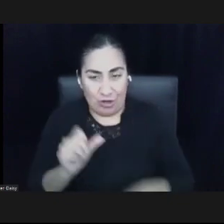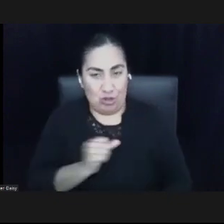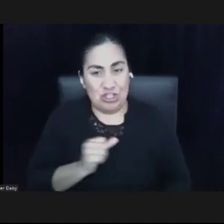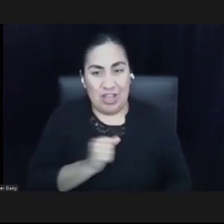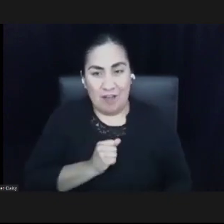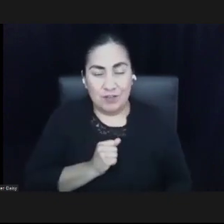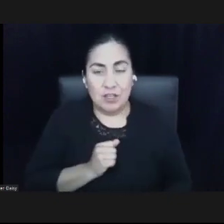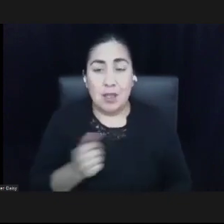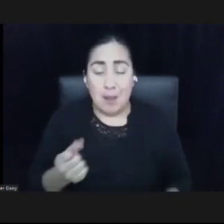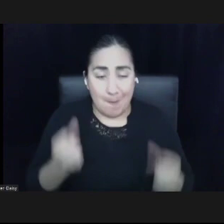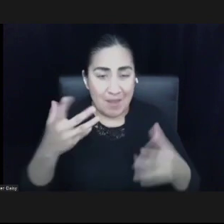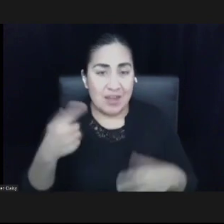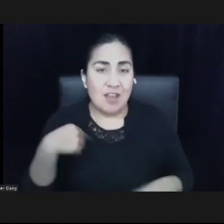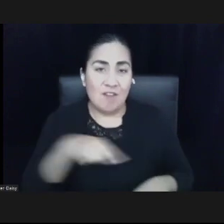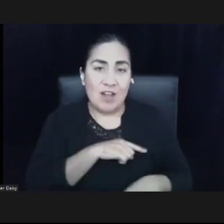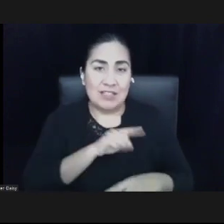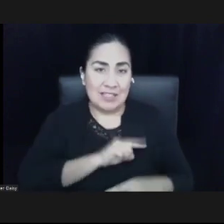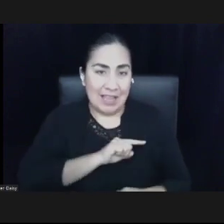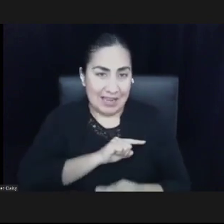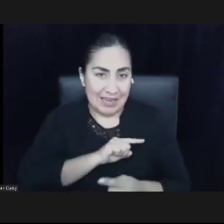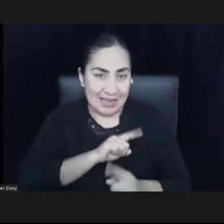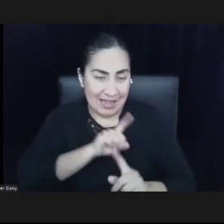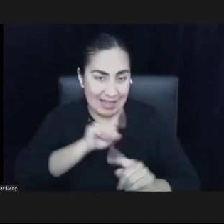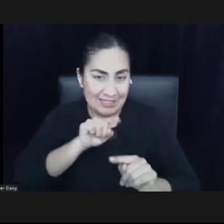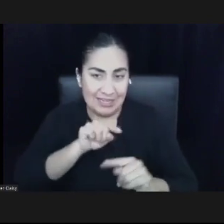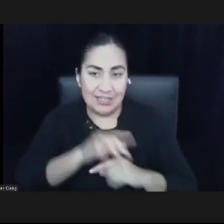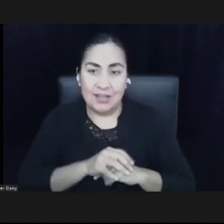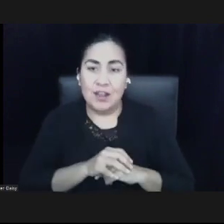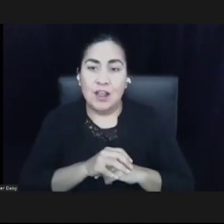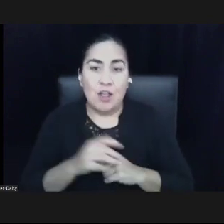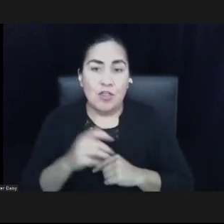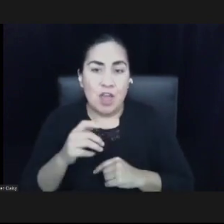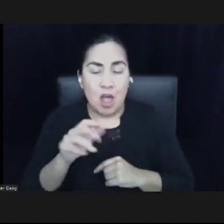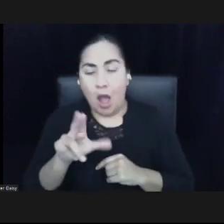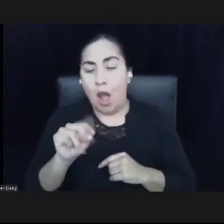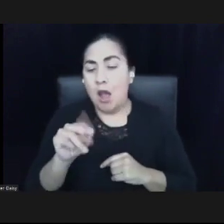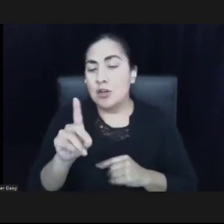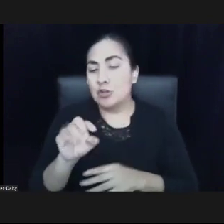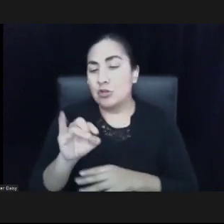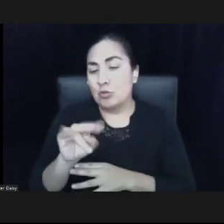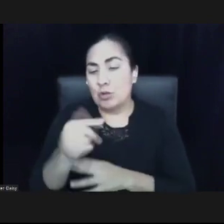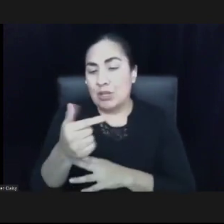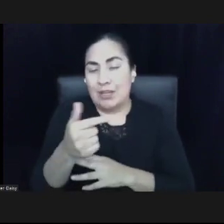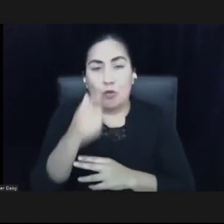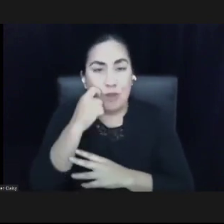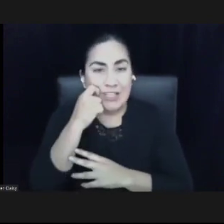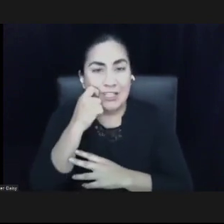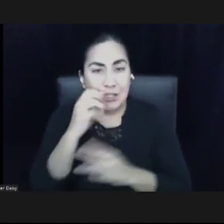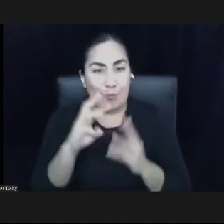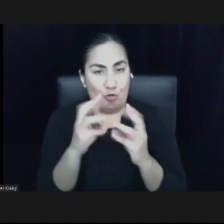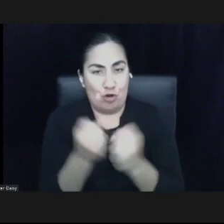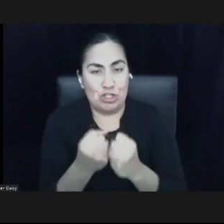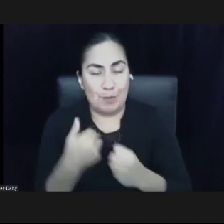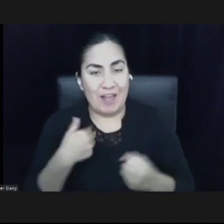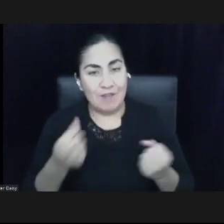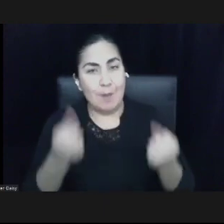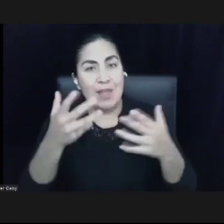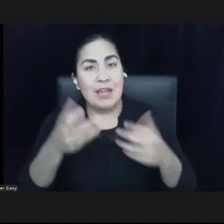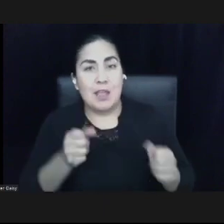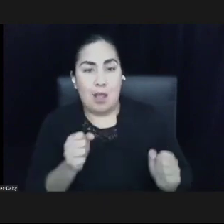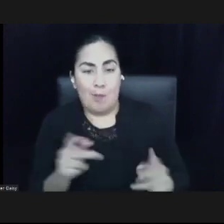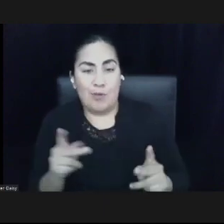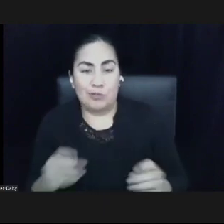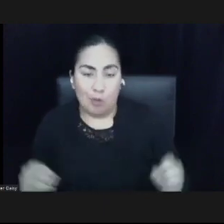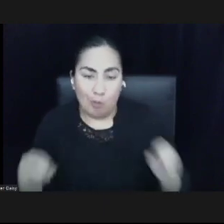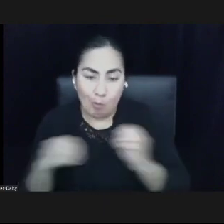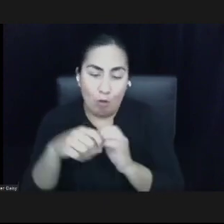attended the Undoing Racism workshop. There were many opportunities to do deeper learning